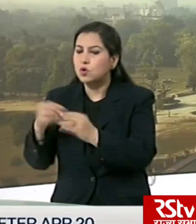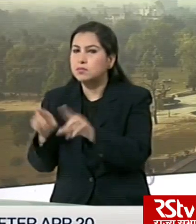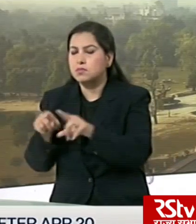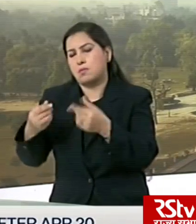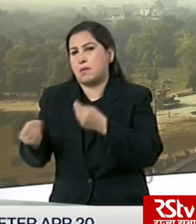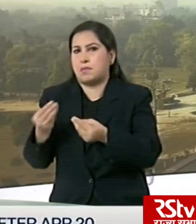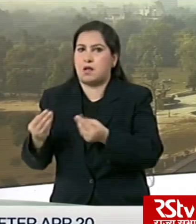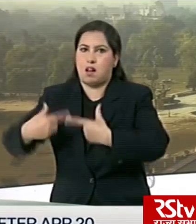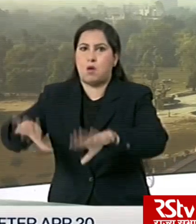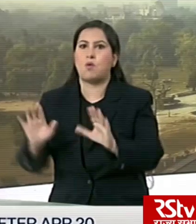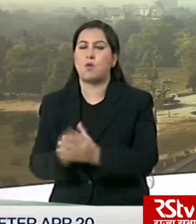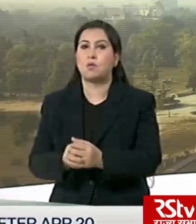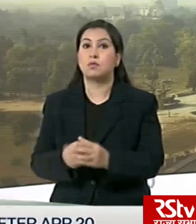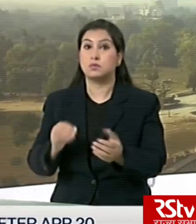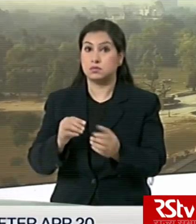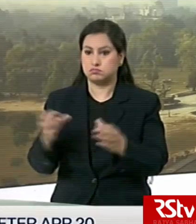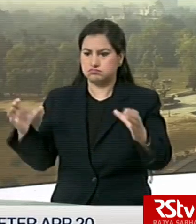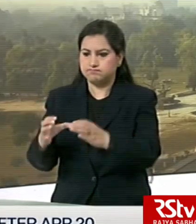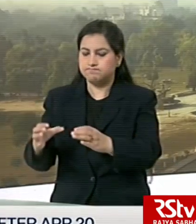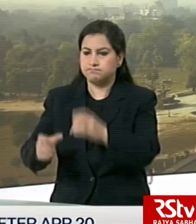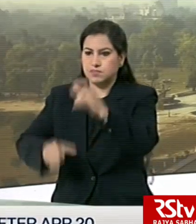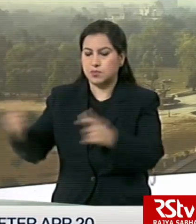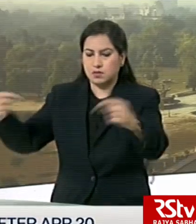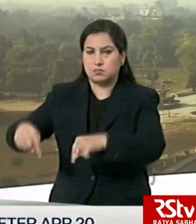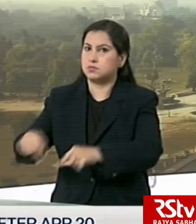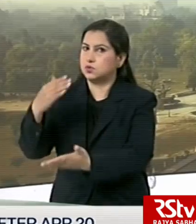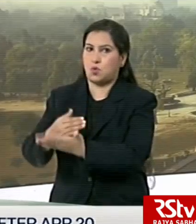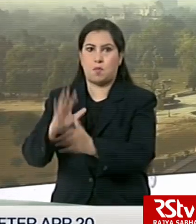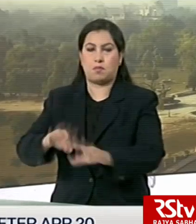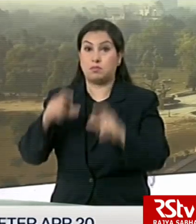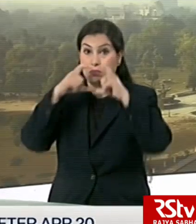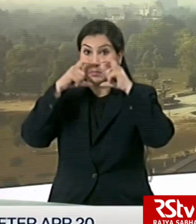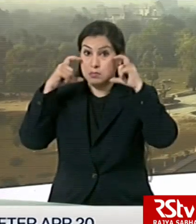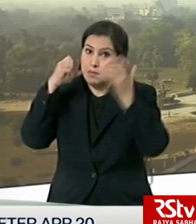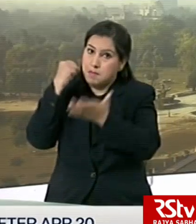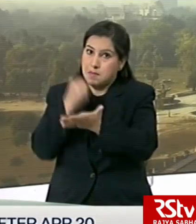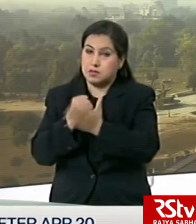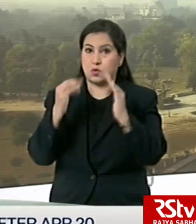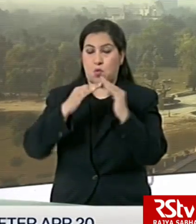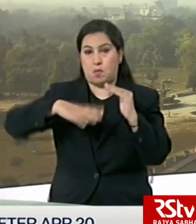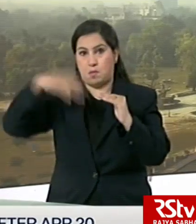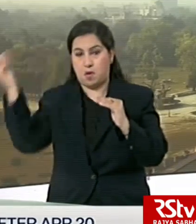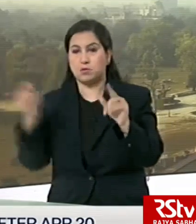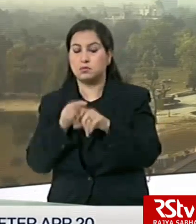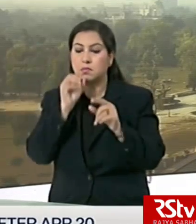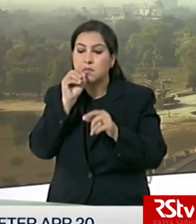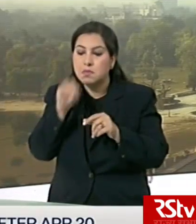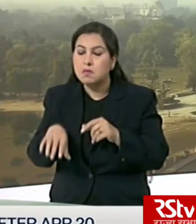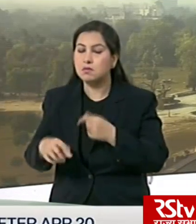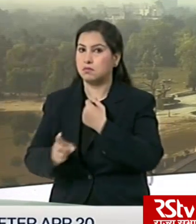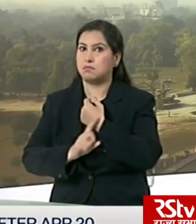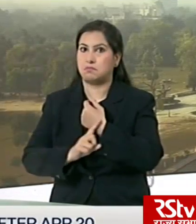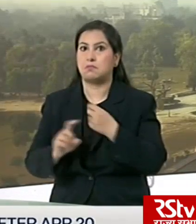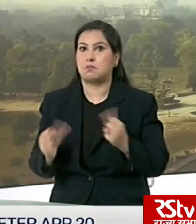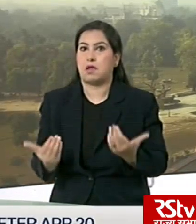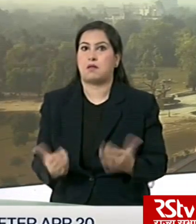allowed. Mass activities to remain prohibited. Face marks mandatory outside homes. Spitting made a punishable